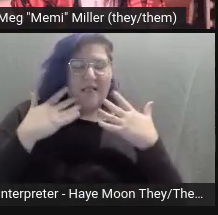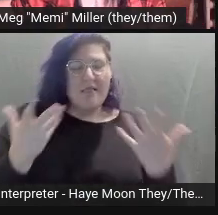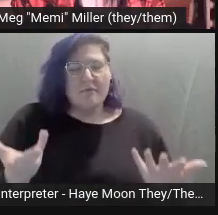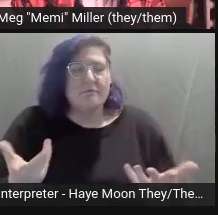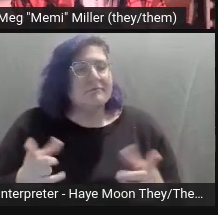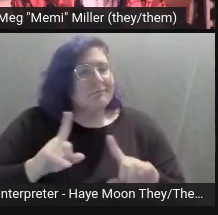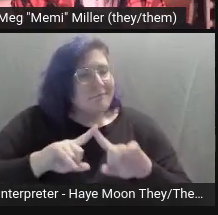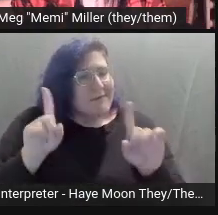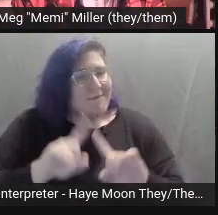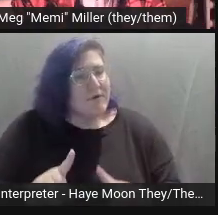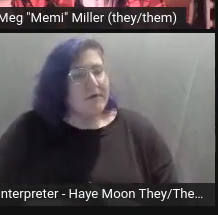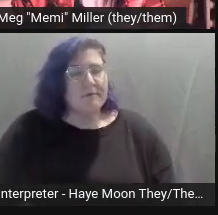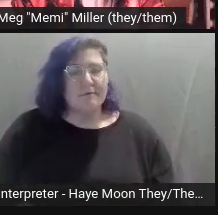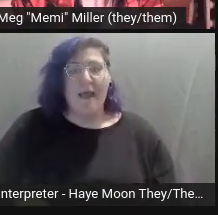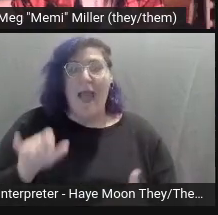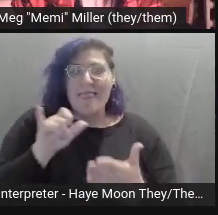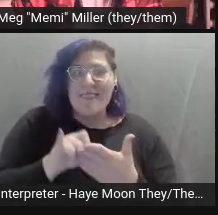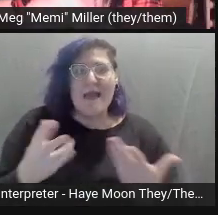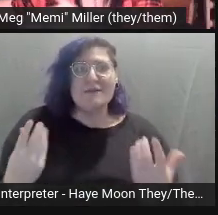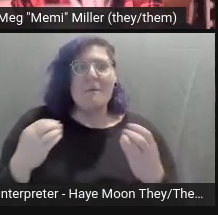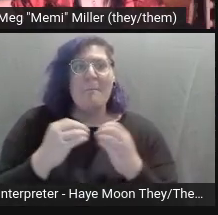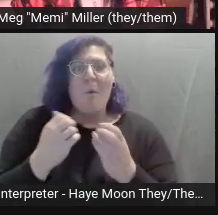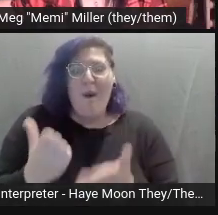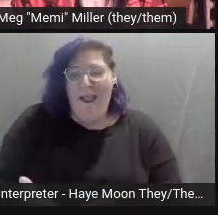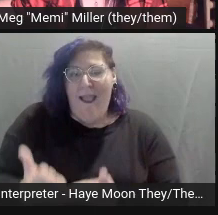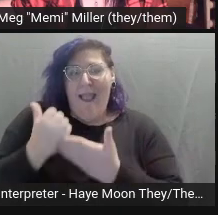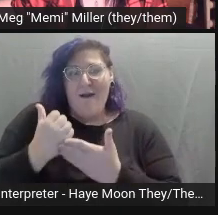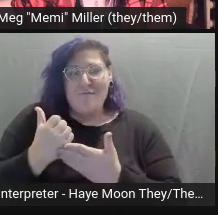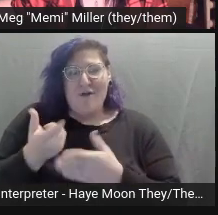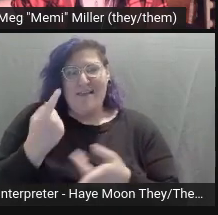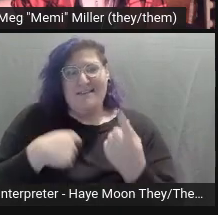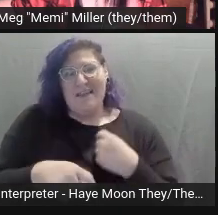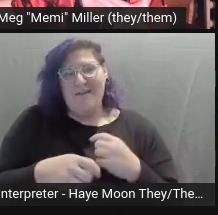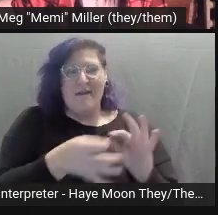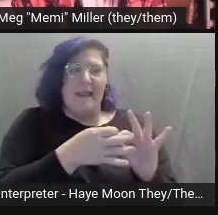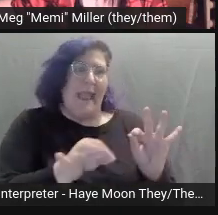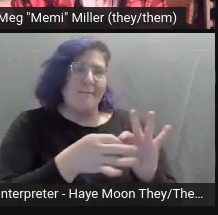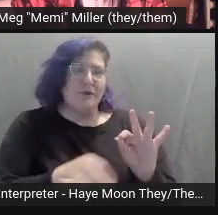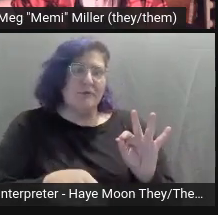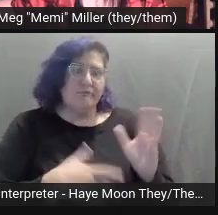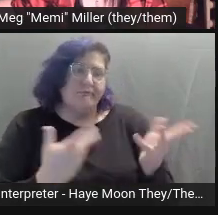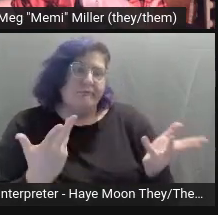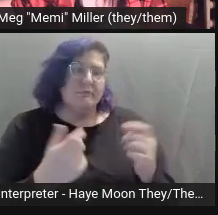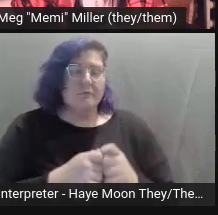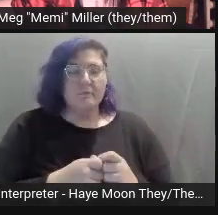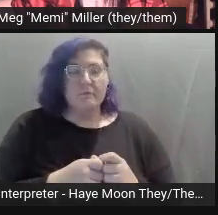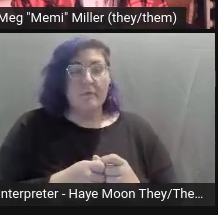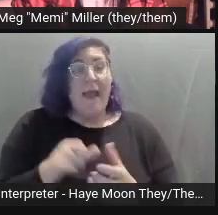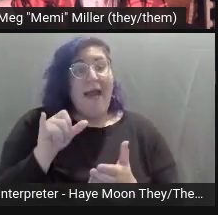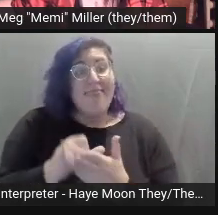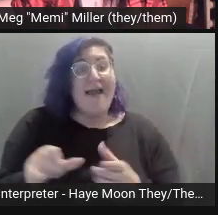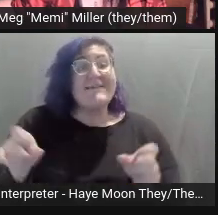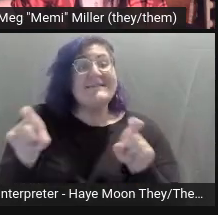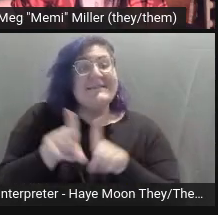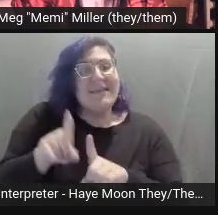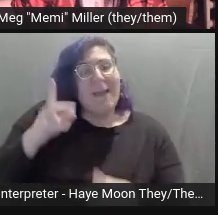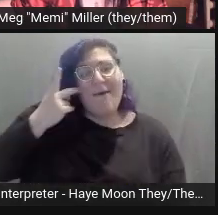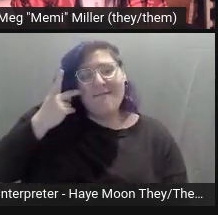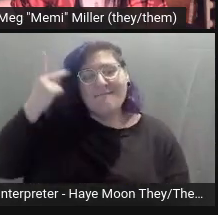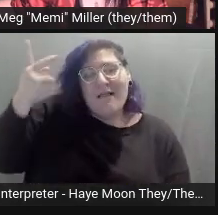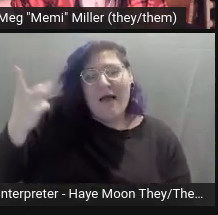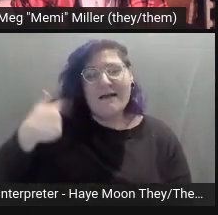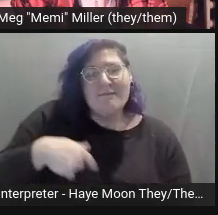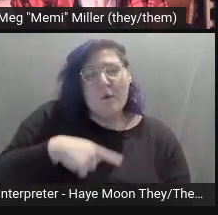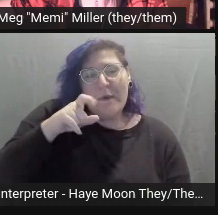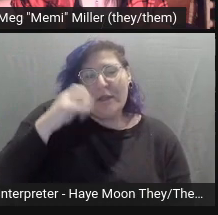And that is so much more insightful than just captioning the Pokemon literally. And that same philosophy should be considered when writing alt text.